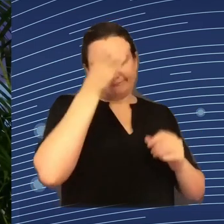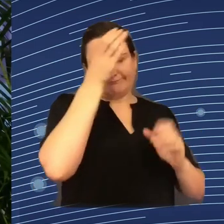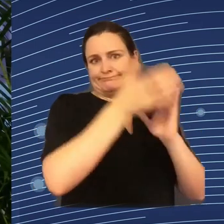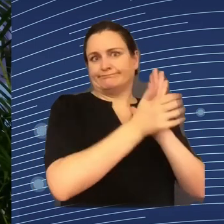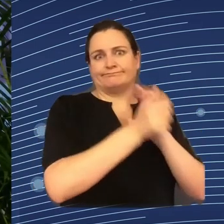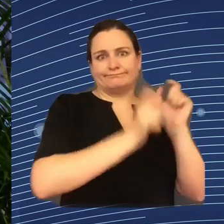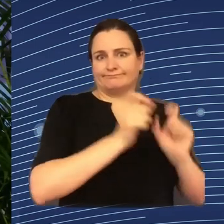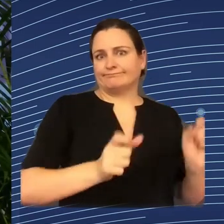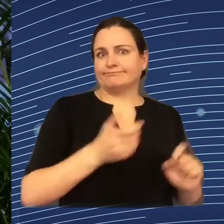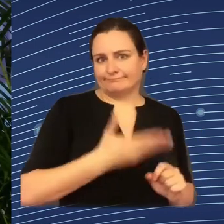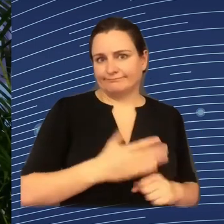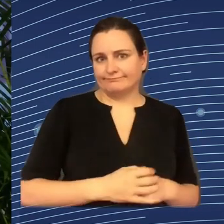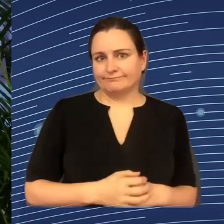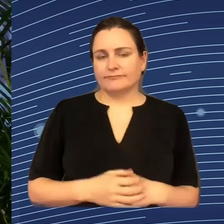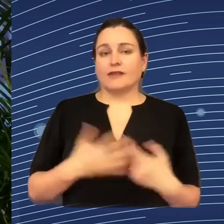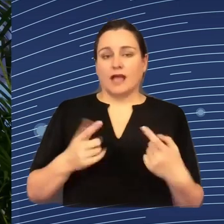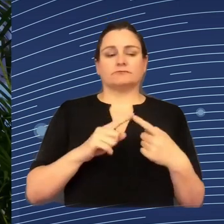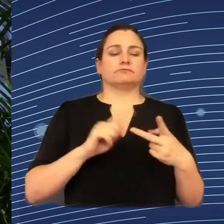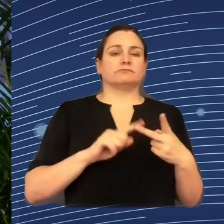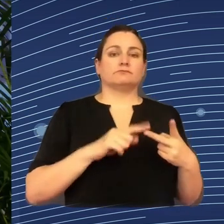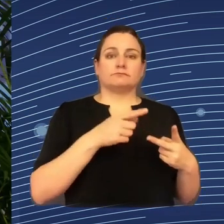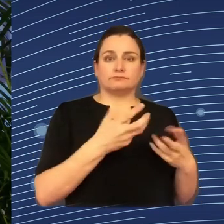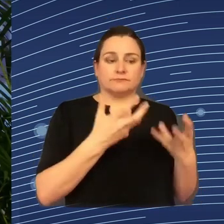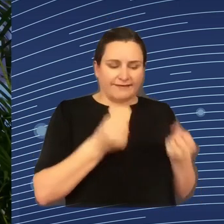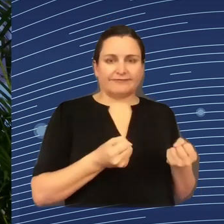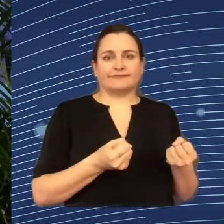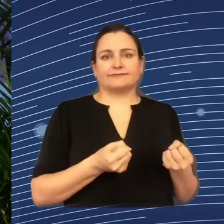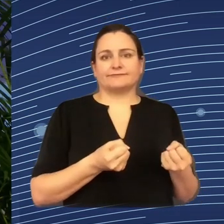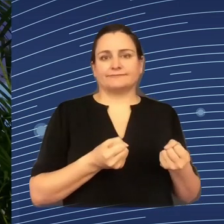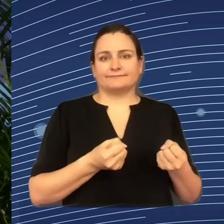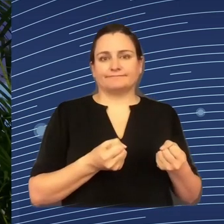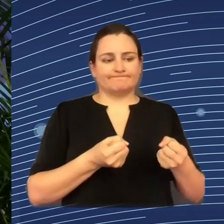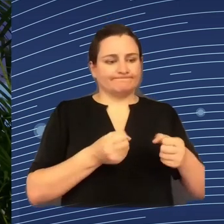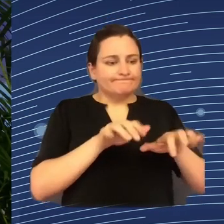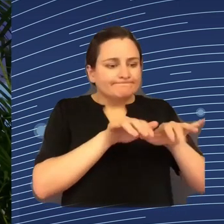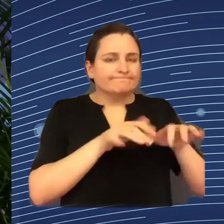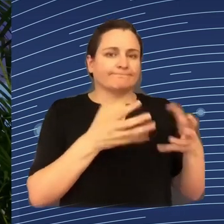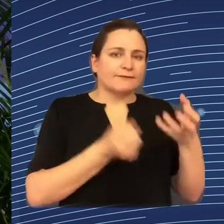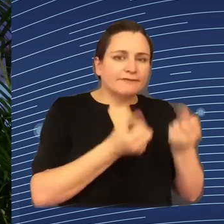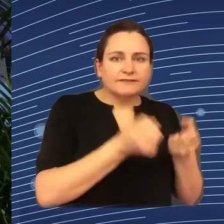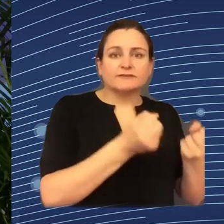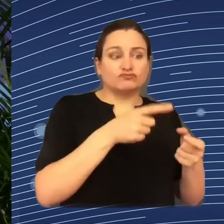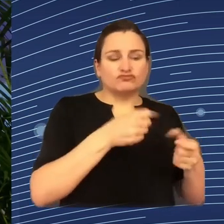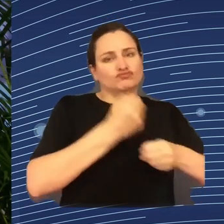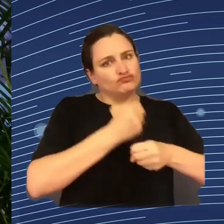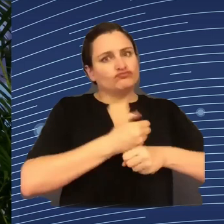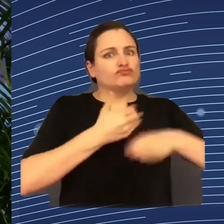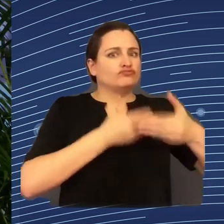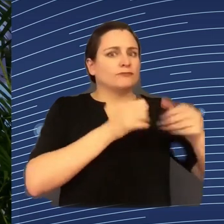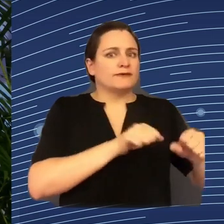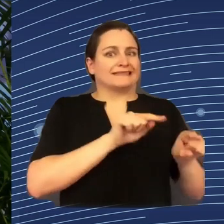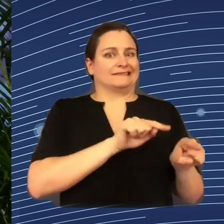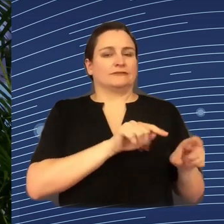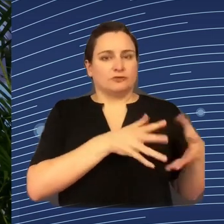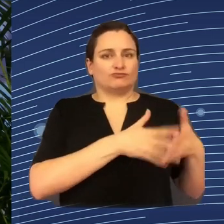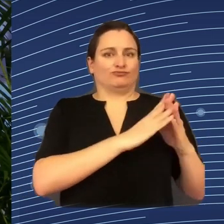have also to have the resources to do that. But clearly here, one element which is, in the whole discussion, in particular for the trade